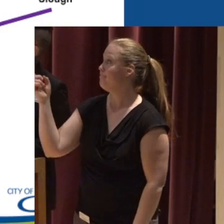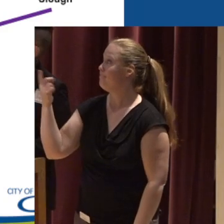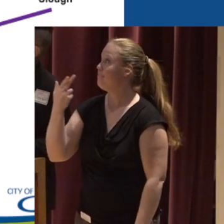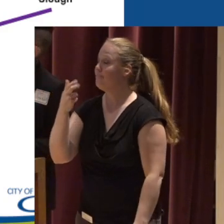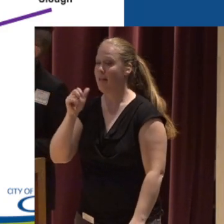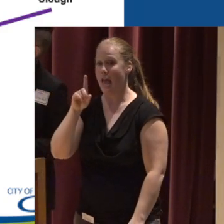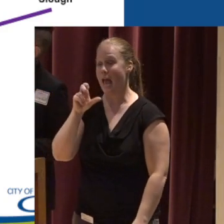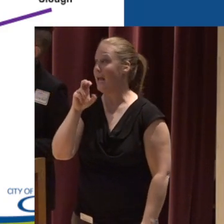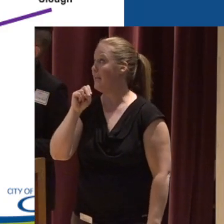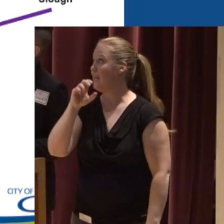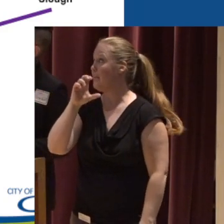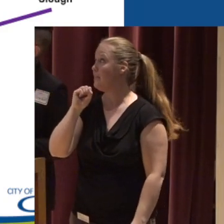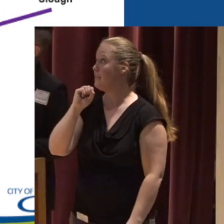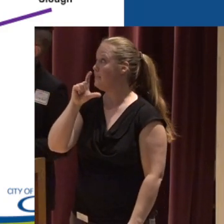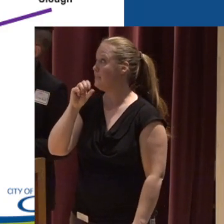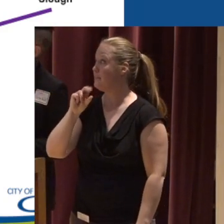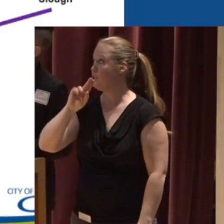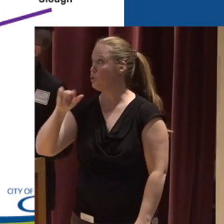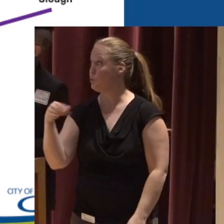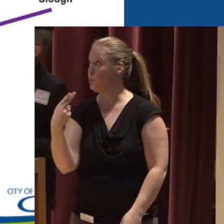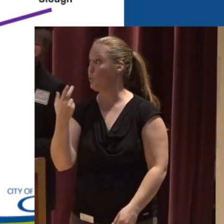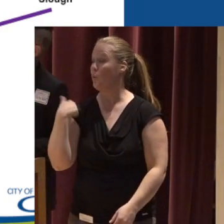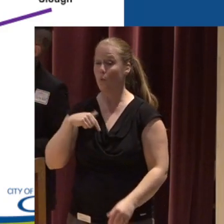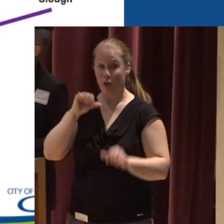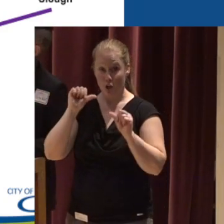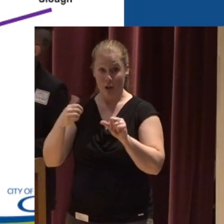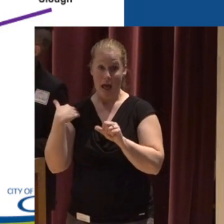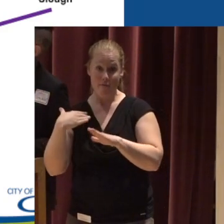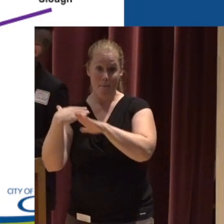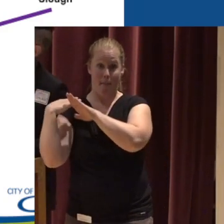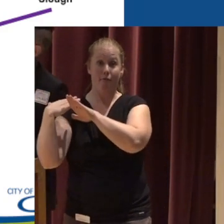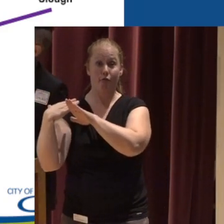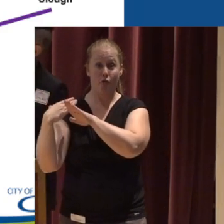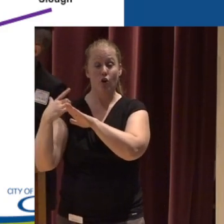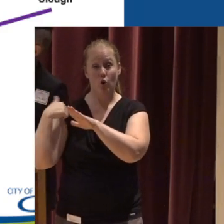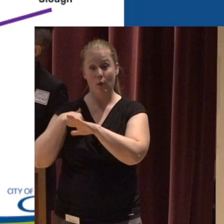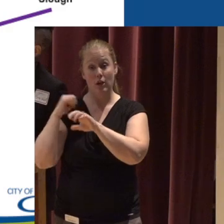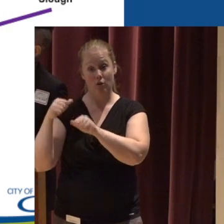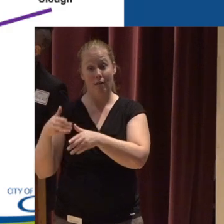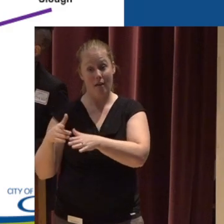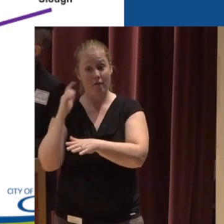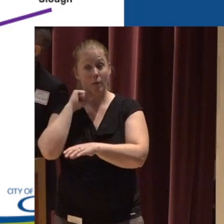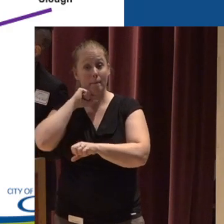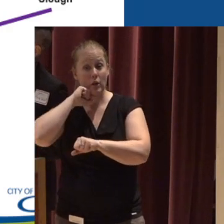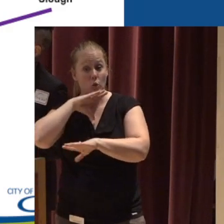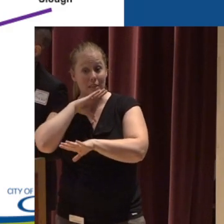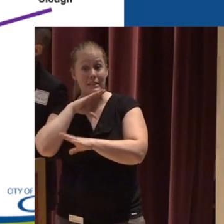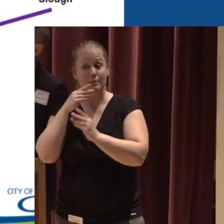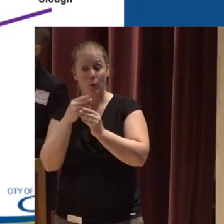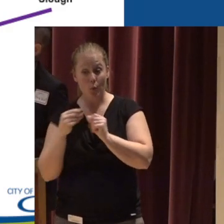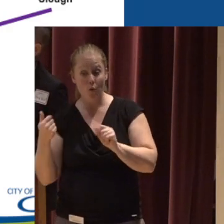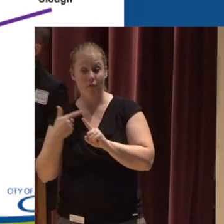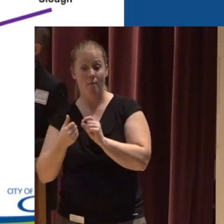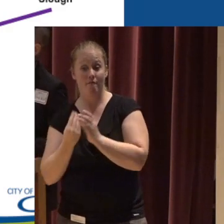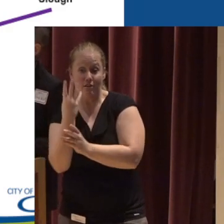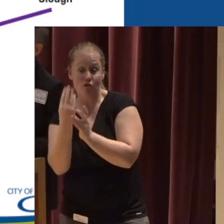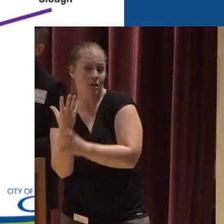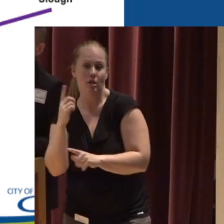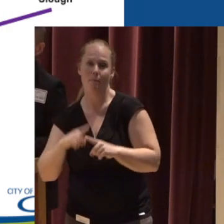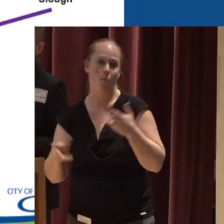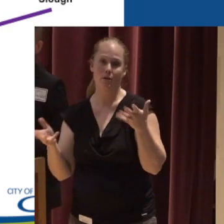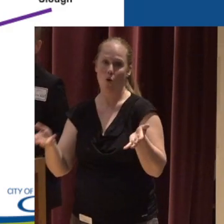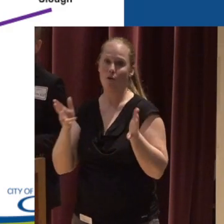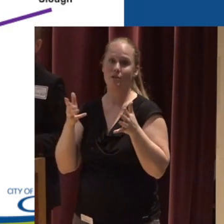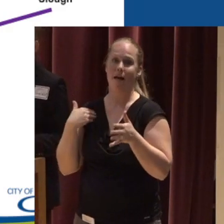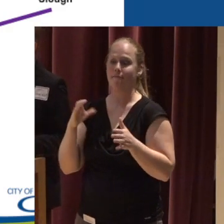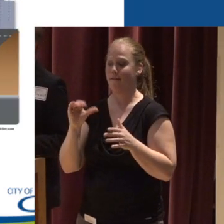Where we could have a really big buffer on this slough And allow for pollutants to be removed by vegetation But really we just have